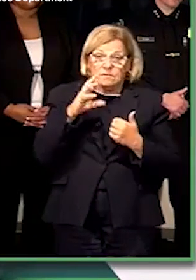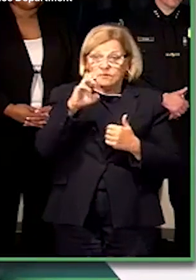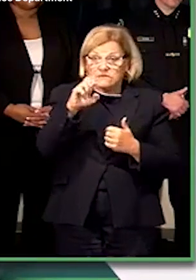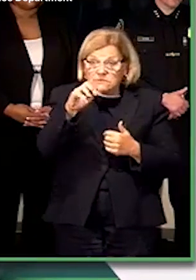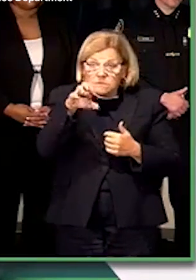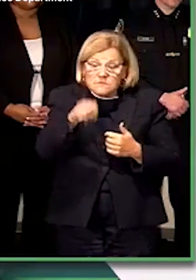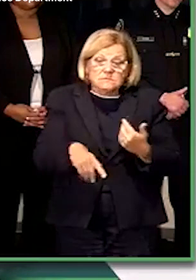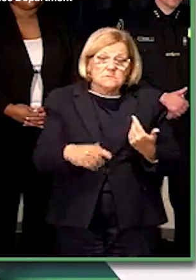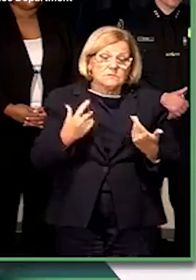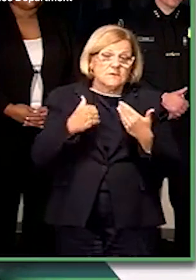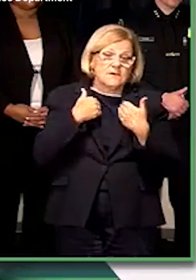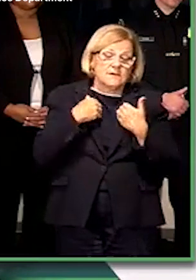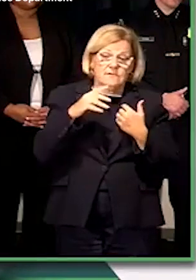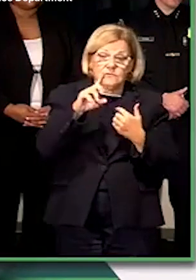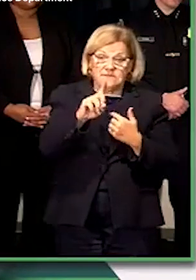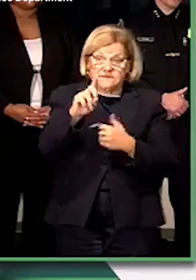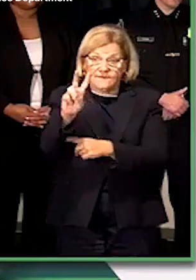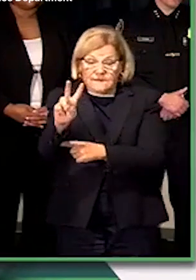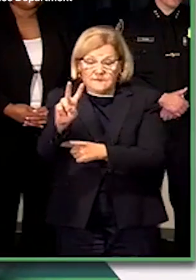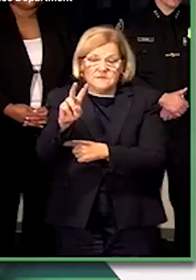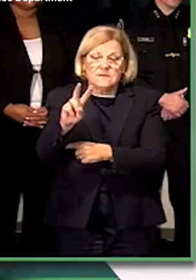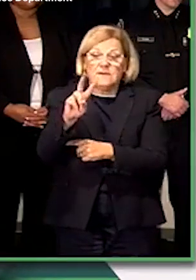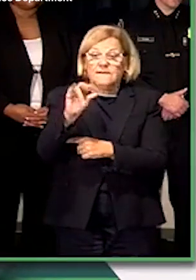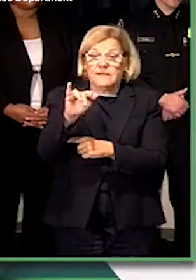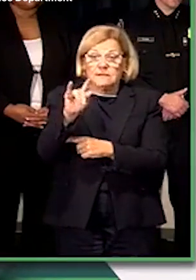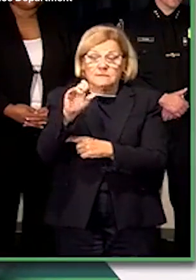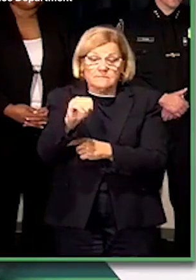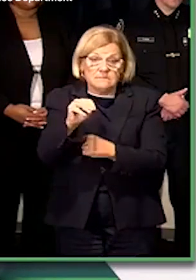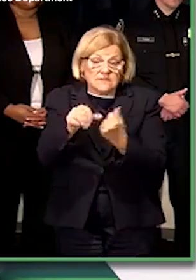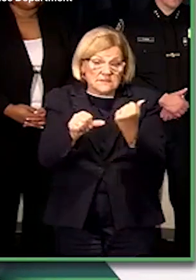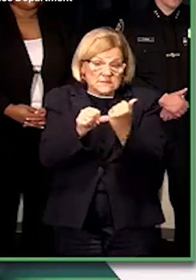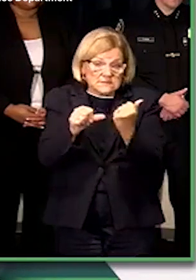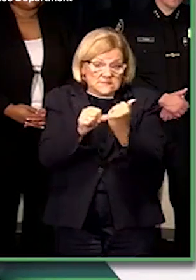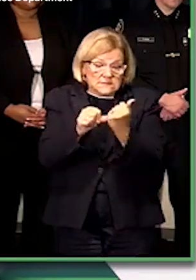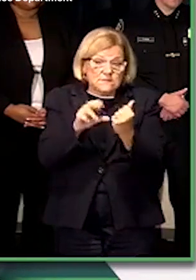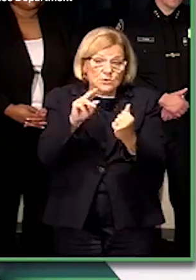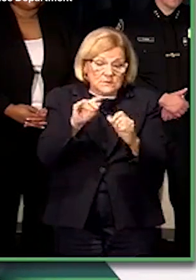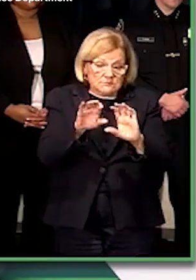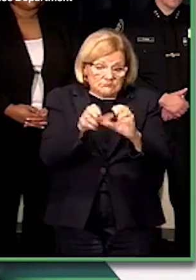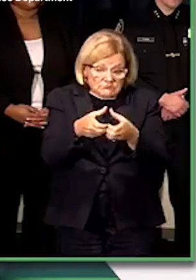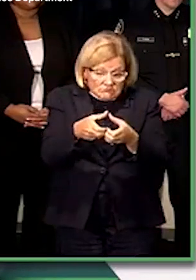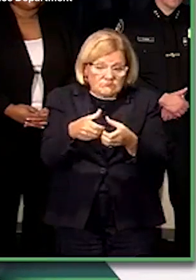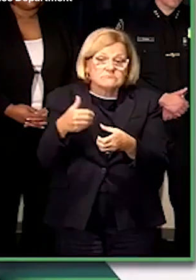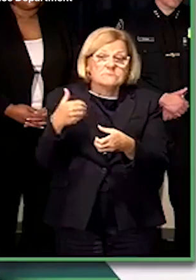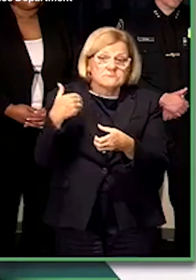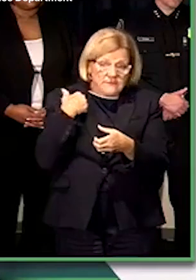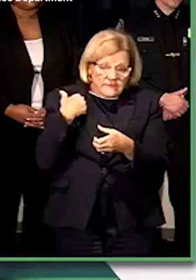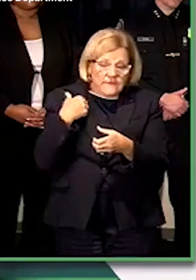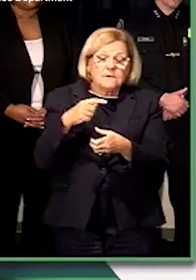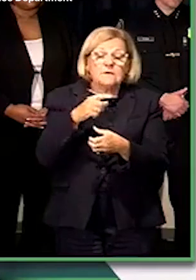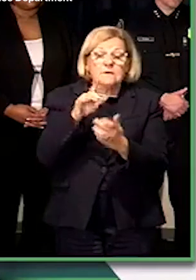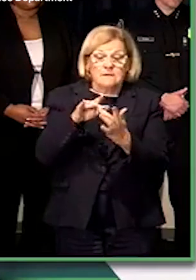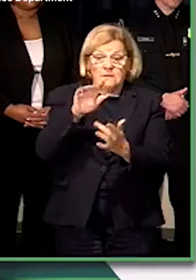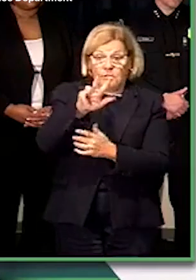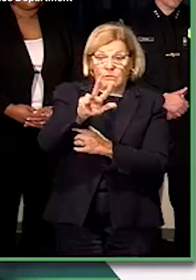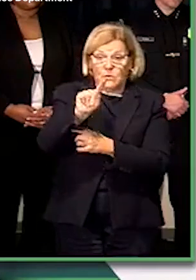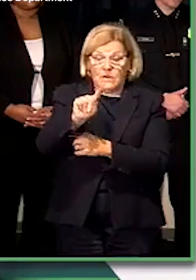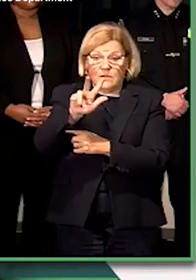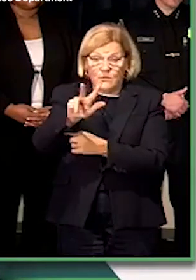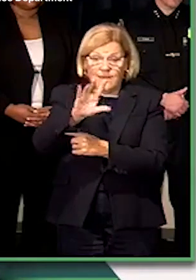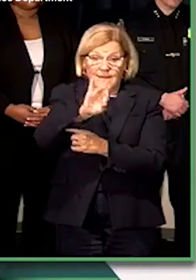We have domestic violence victim assistance units in our agency and they can be reached at 313